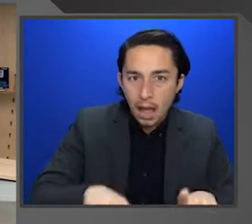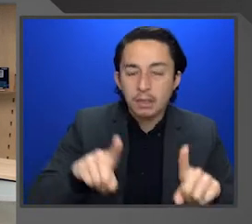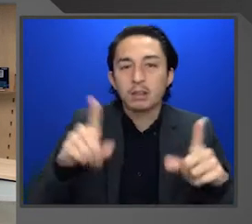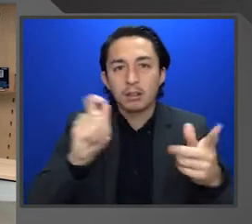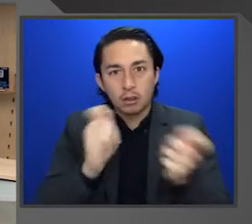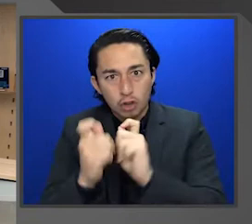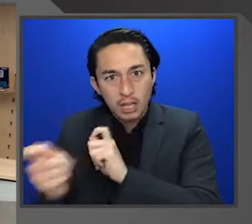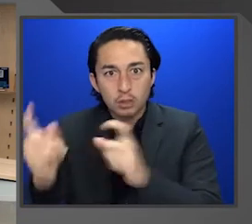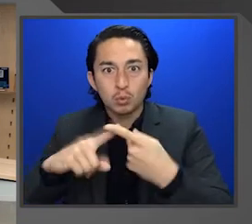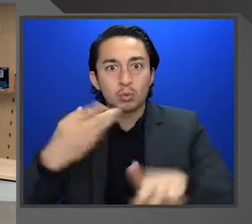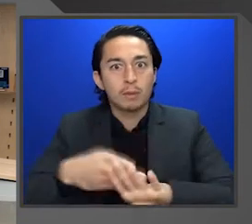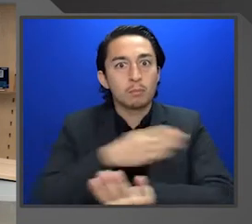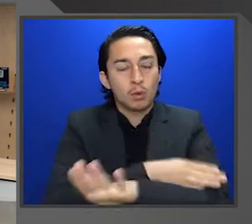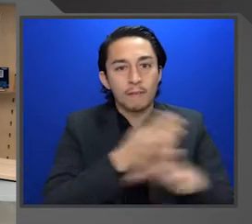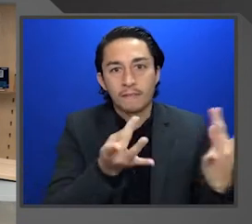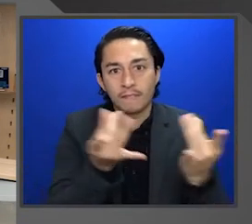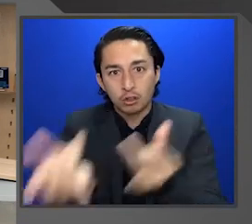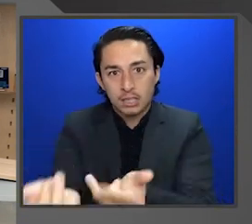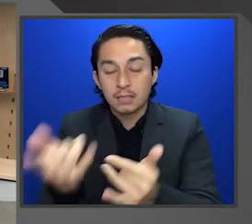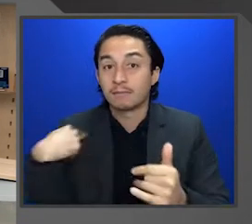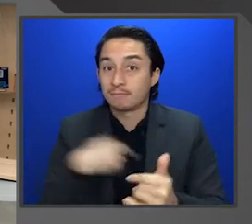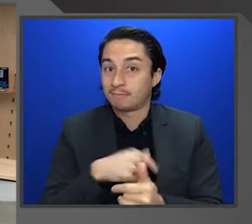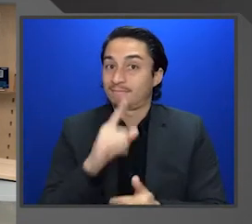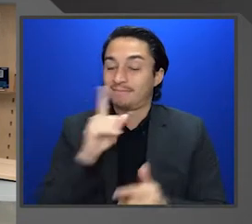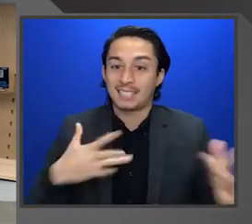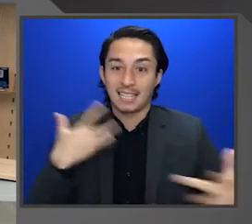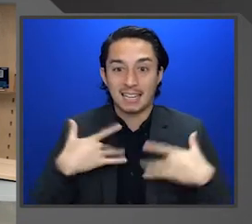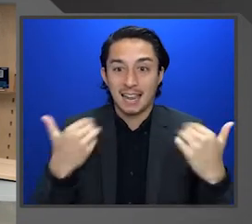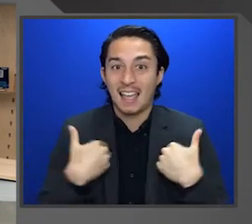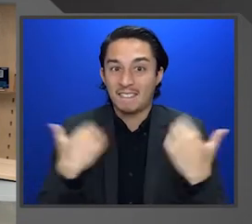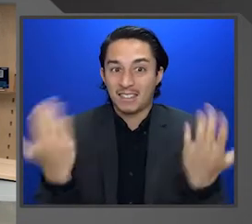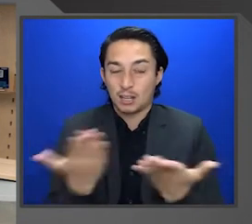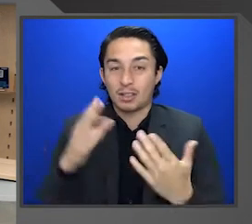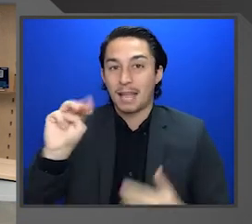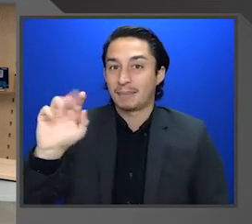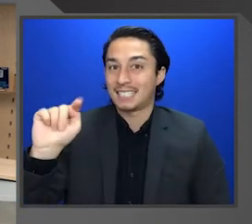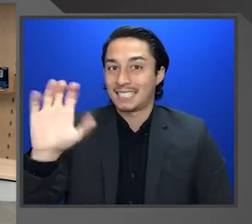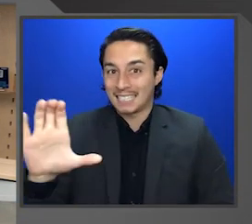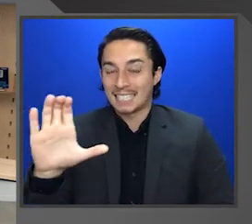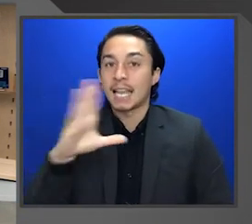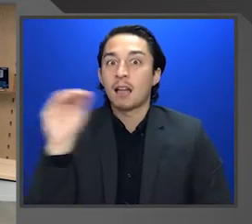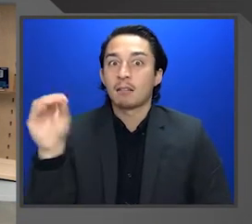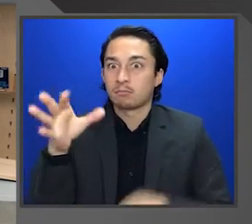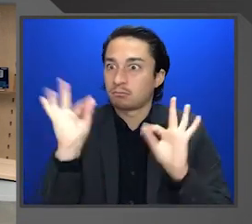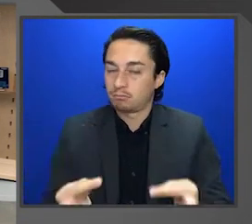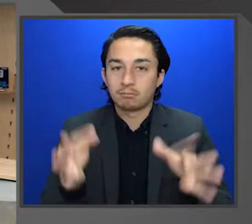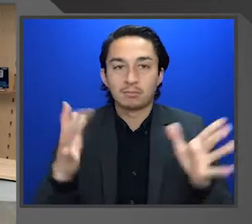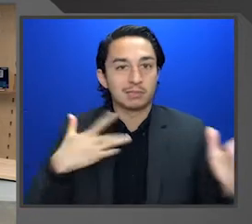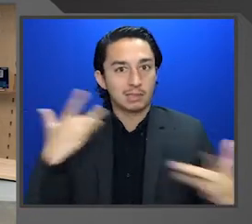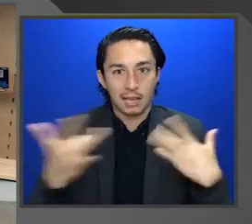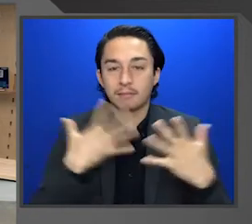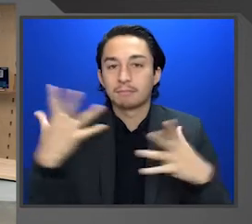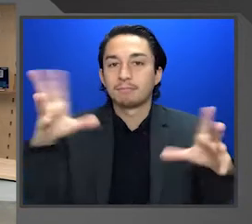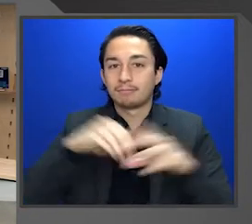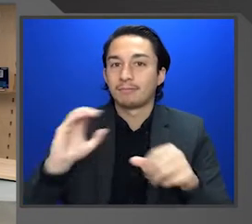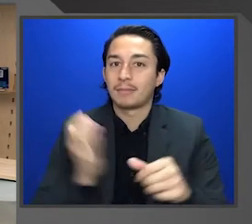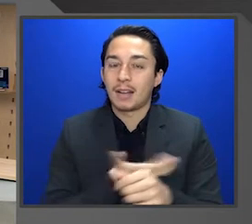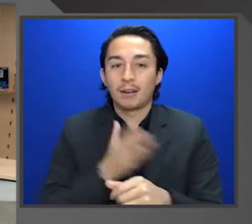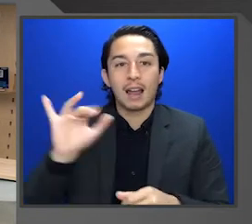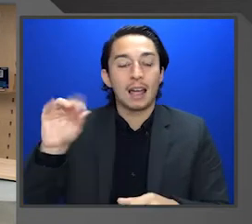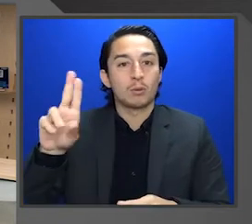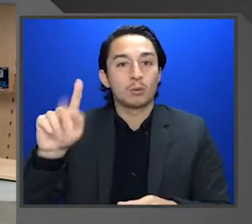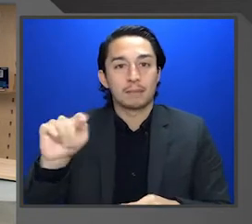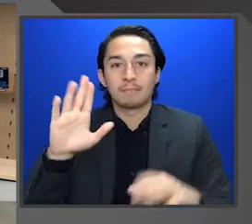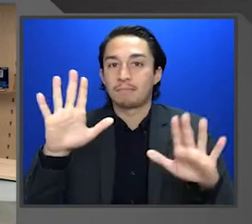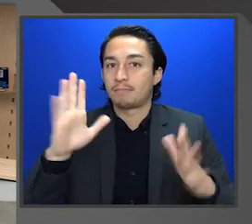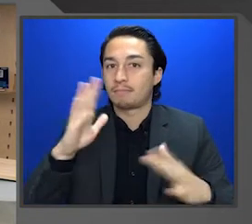adjusted in order to improve the efficiency of those buildings. So we're super excited to have them here in the MTC and definitely excited to have them as part